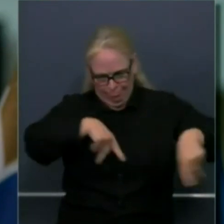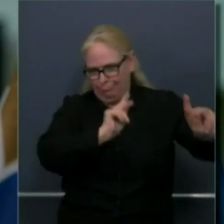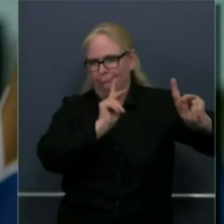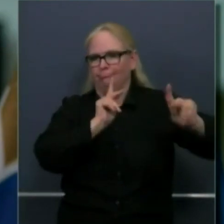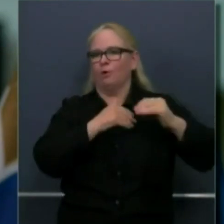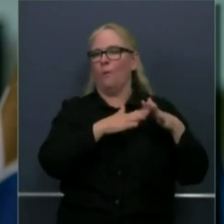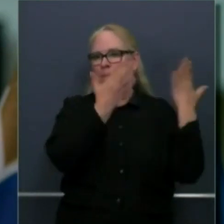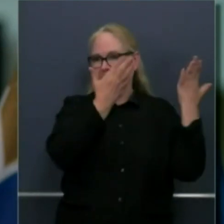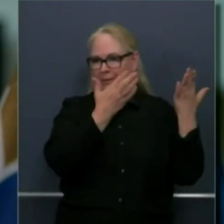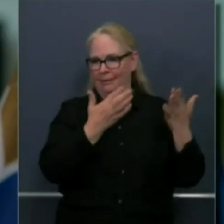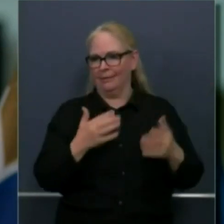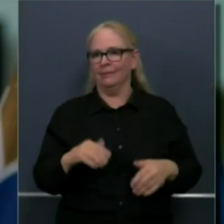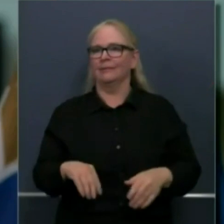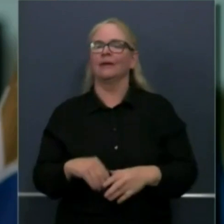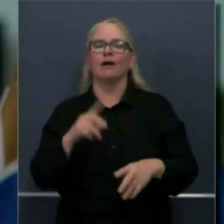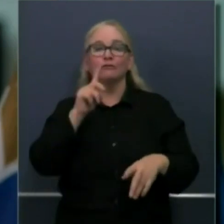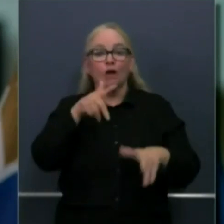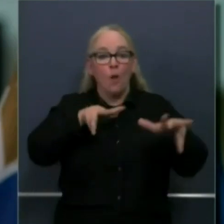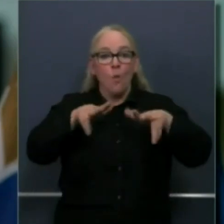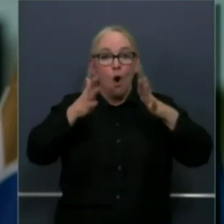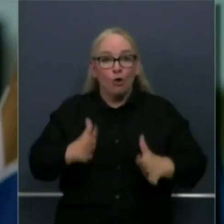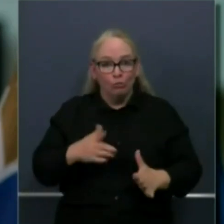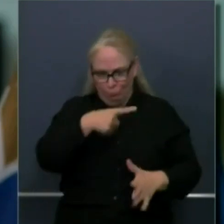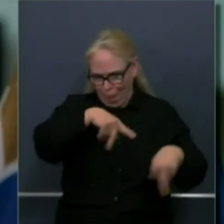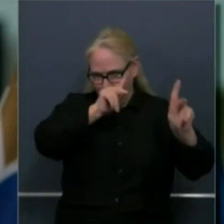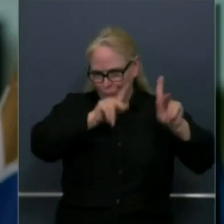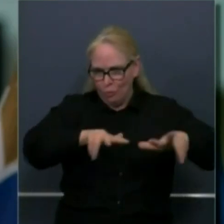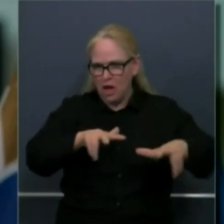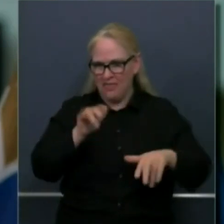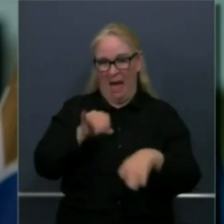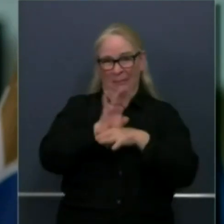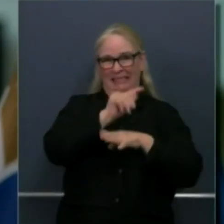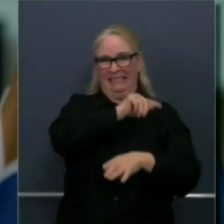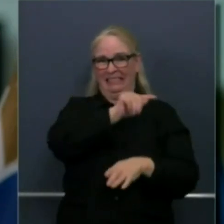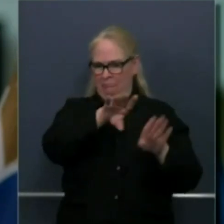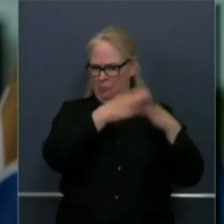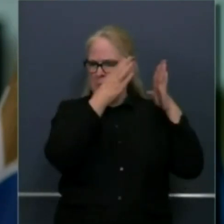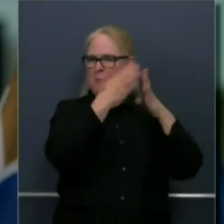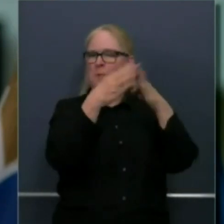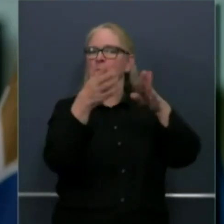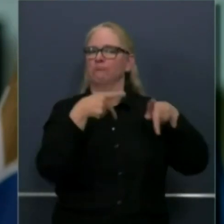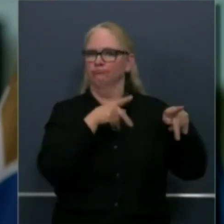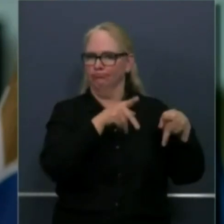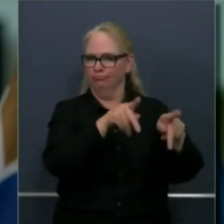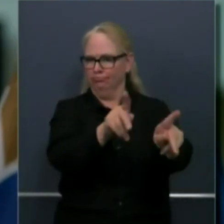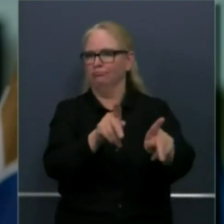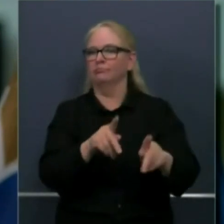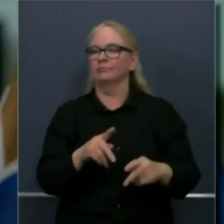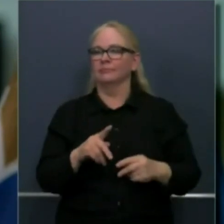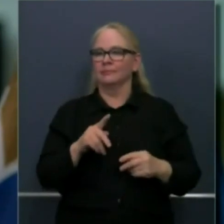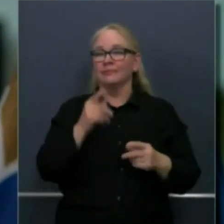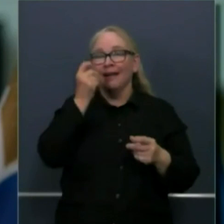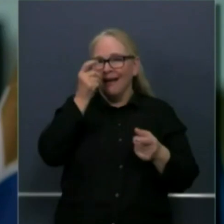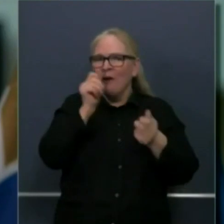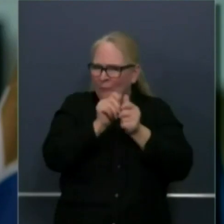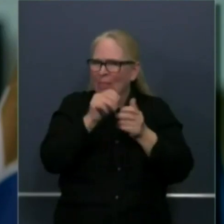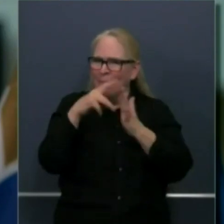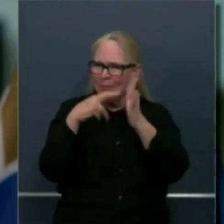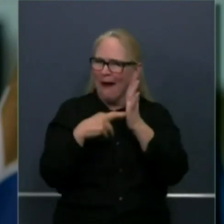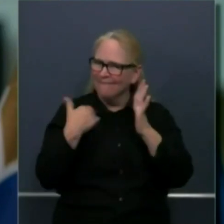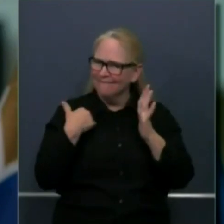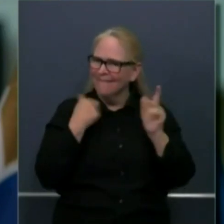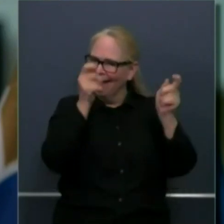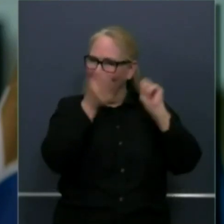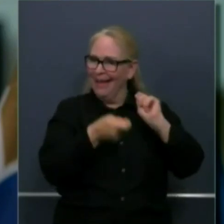also are being modified statewide and I mind everybody what I mean by statewide